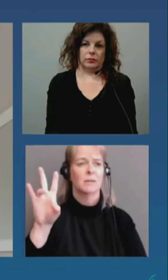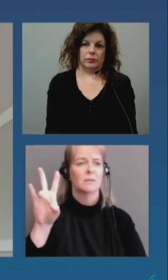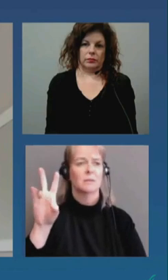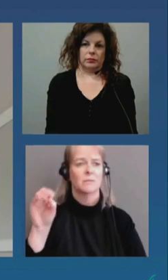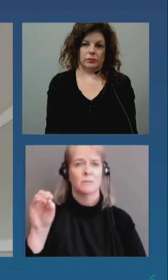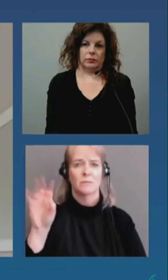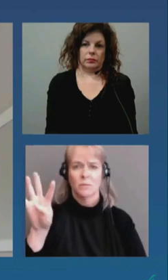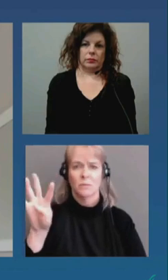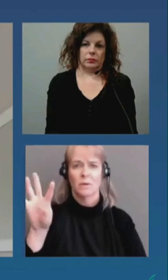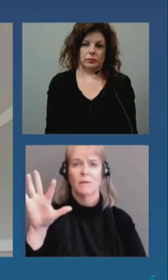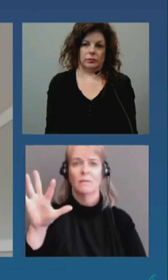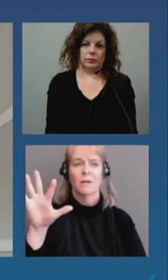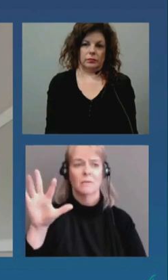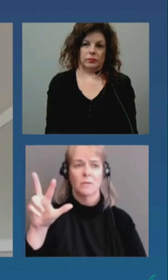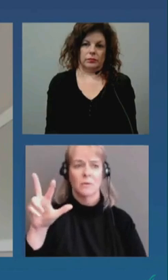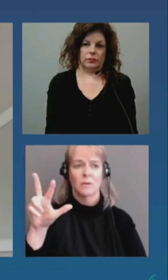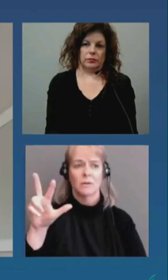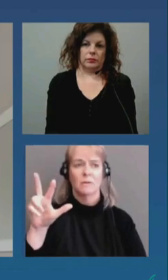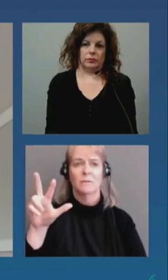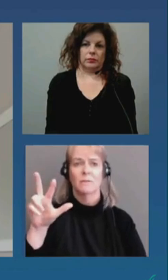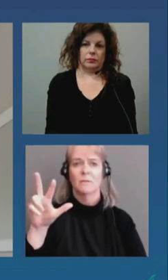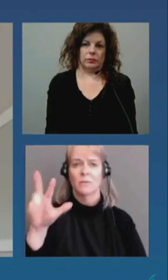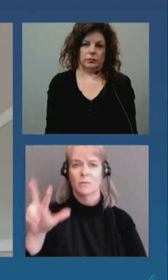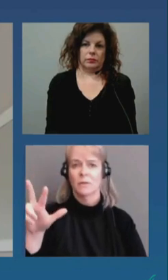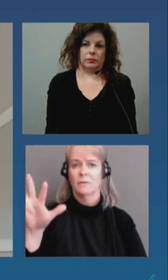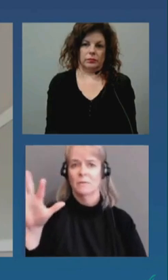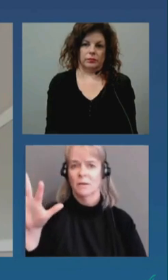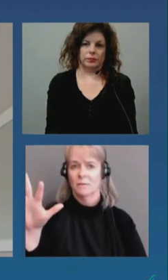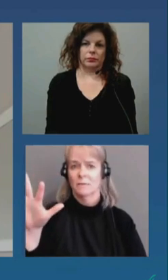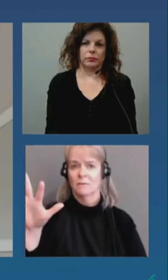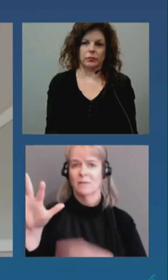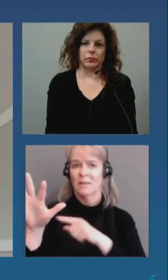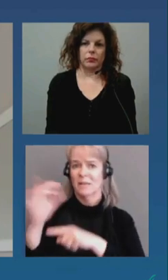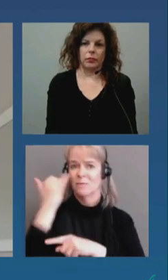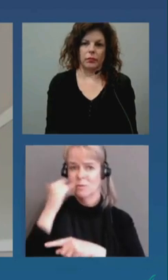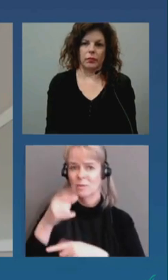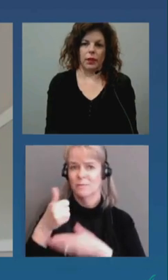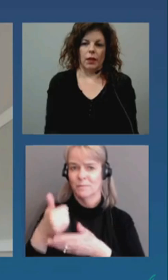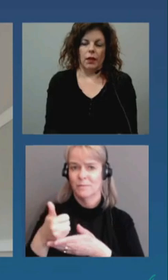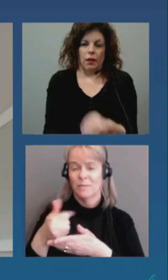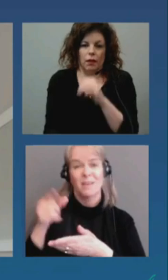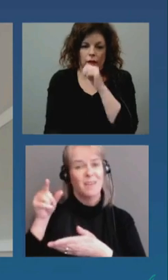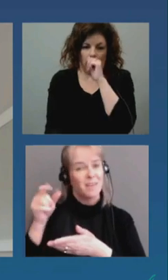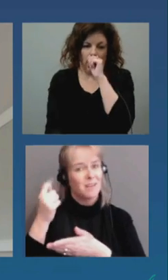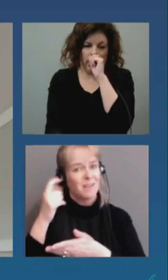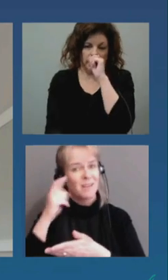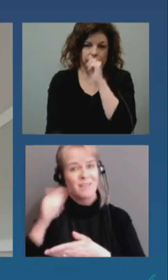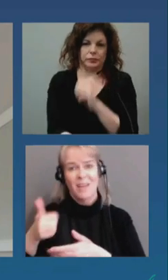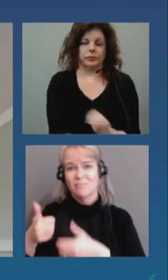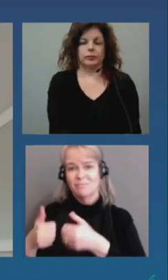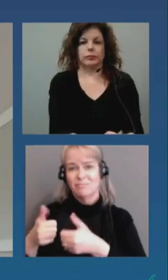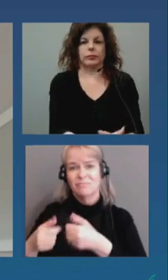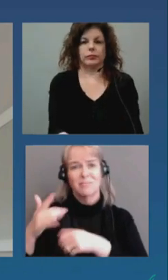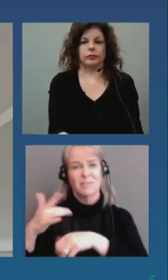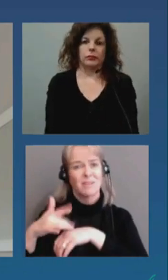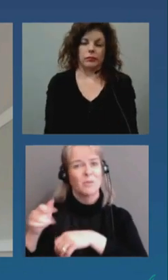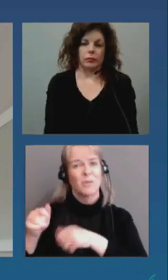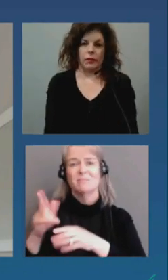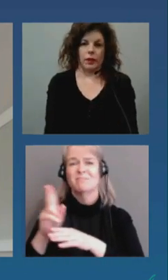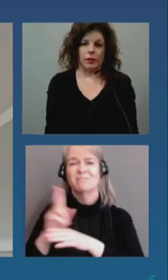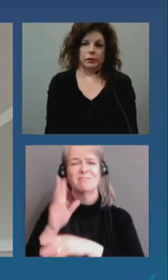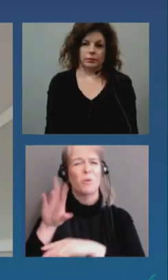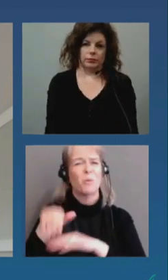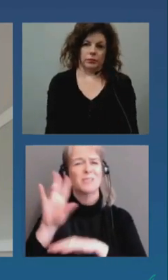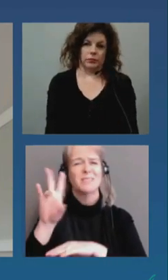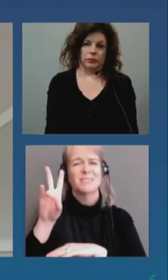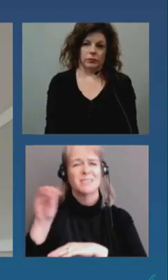this service is now available in over 70 languages thanks to the support of Immigrant Women